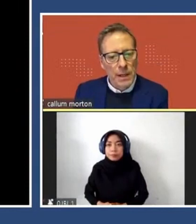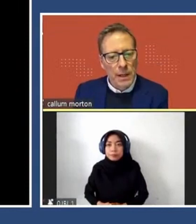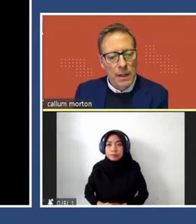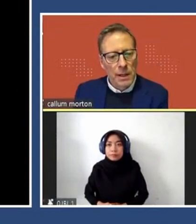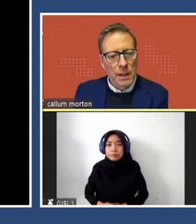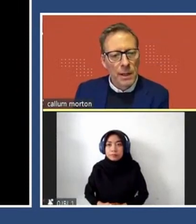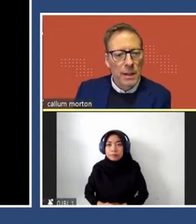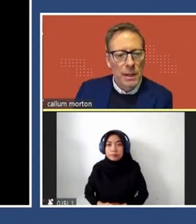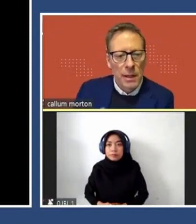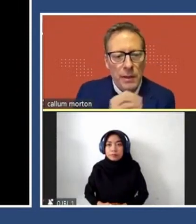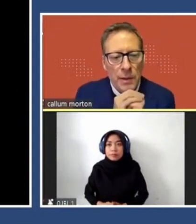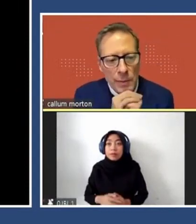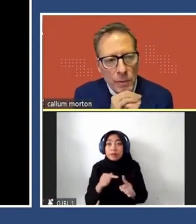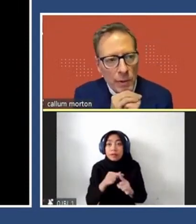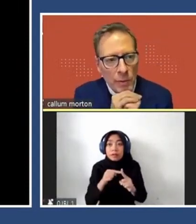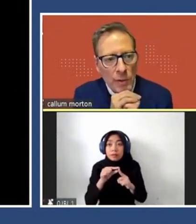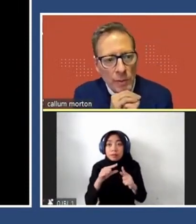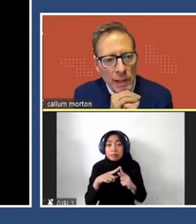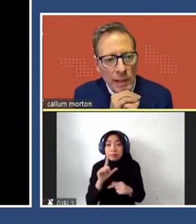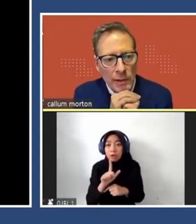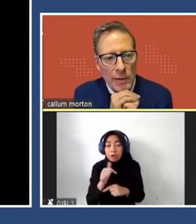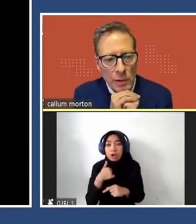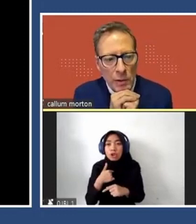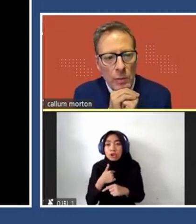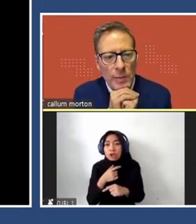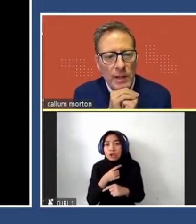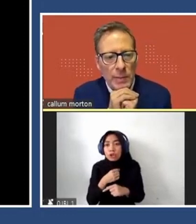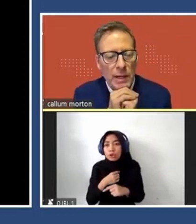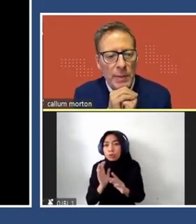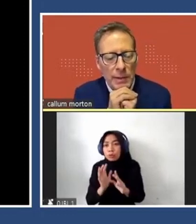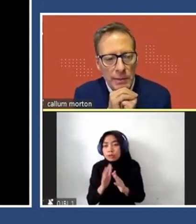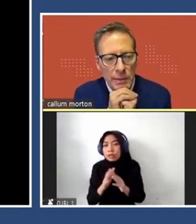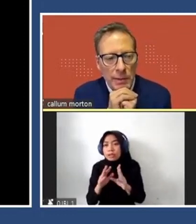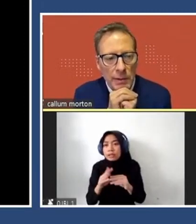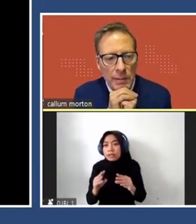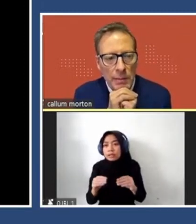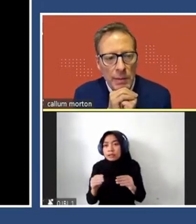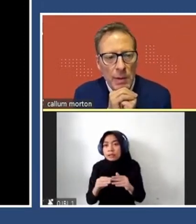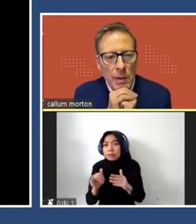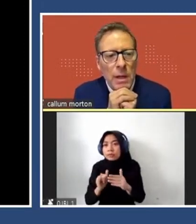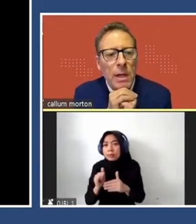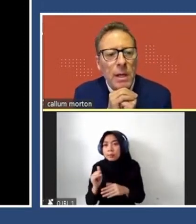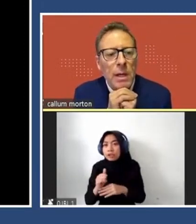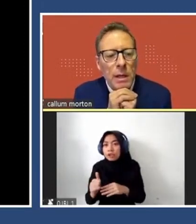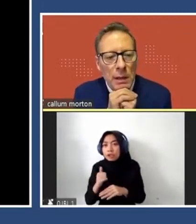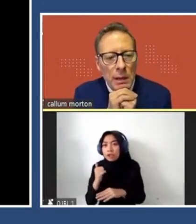he, the opportunity was on again, down at Geelong where back to back a base. Um,